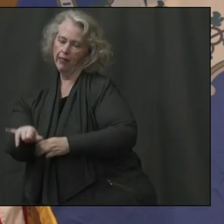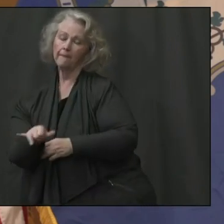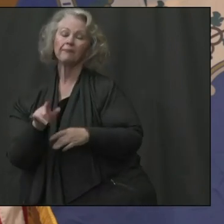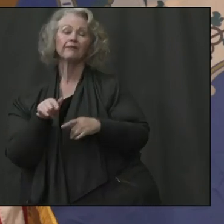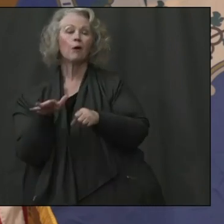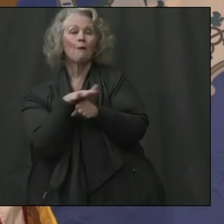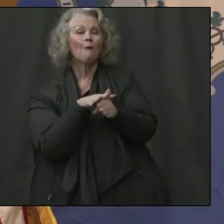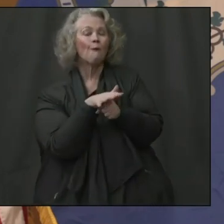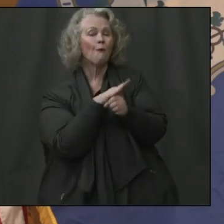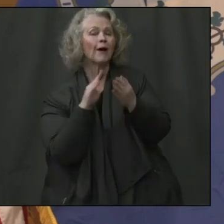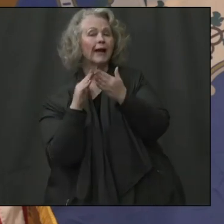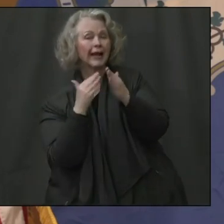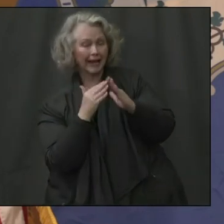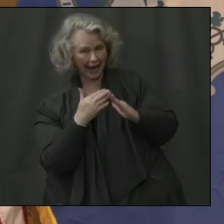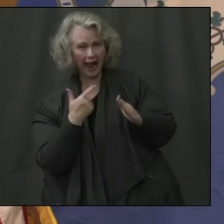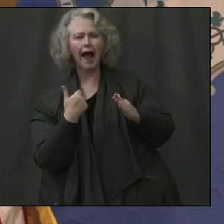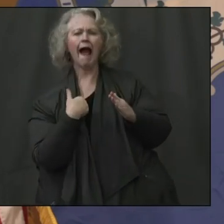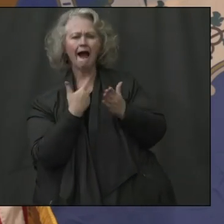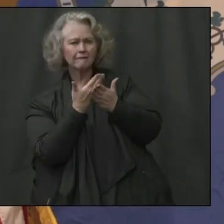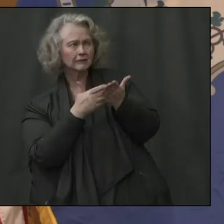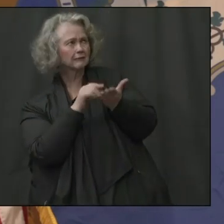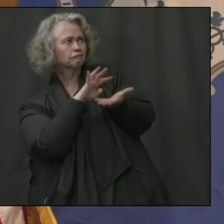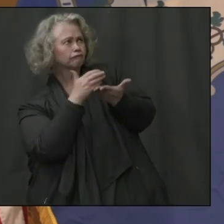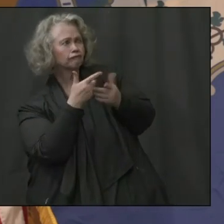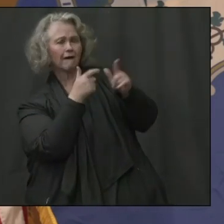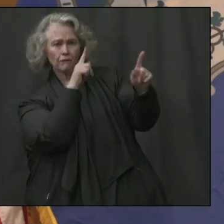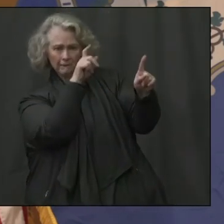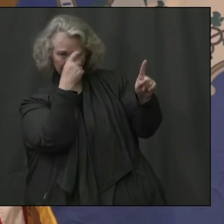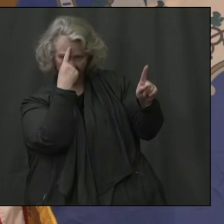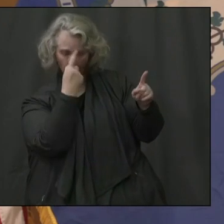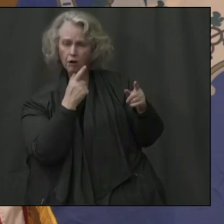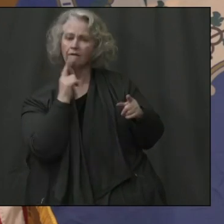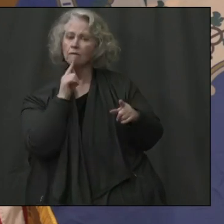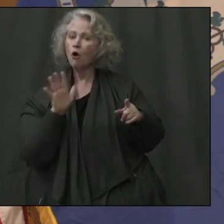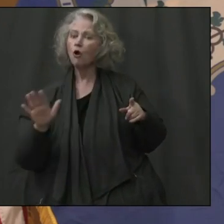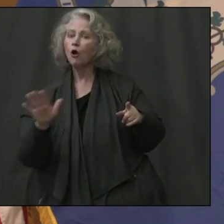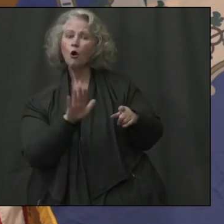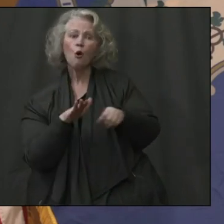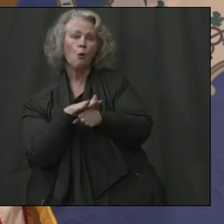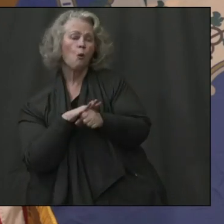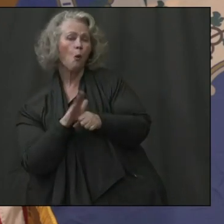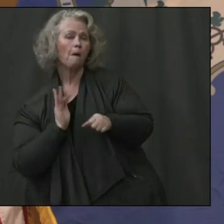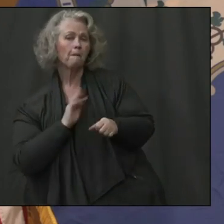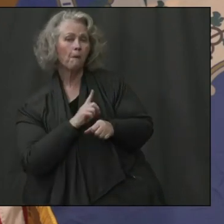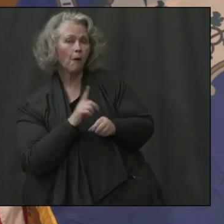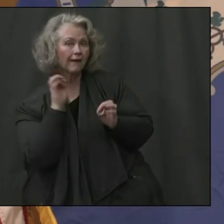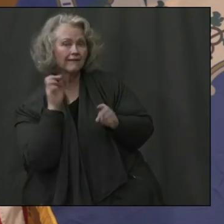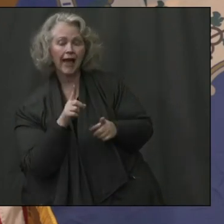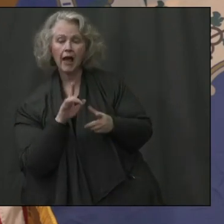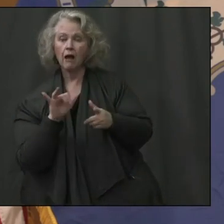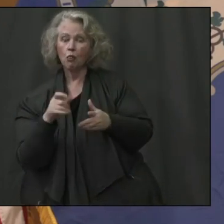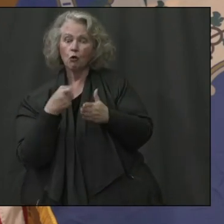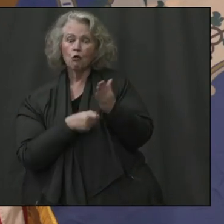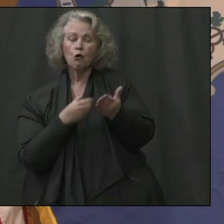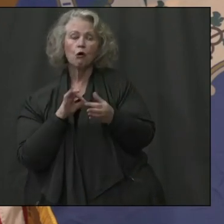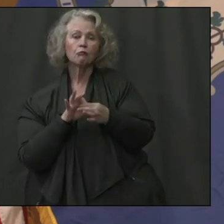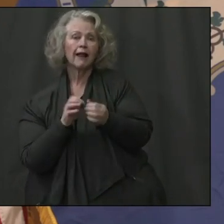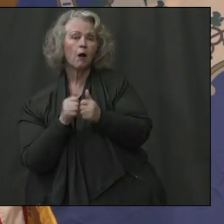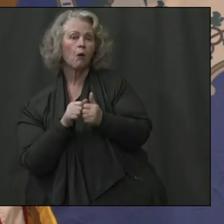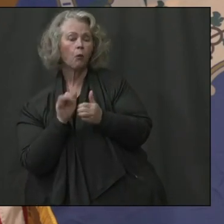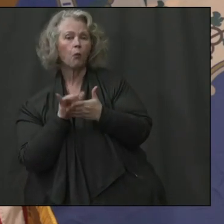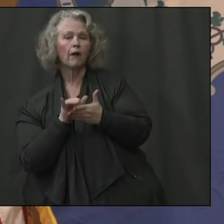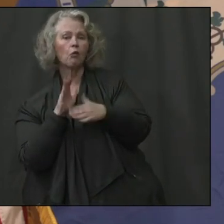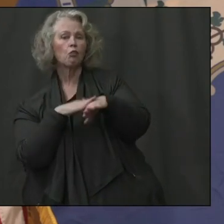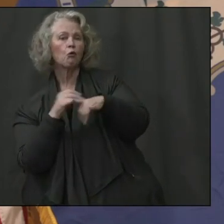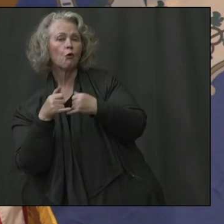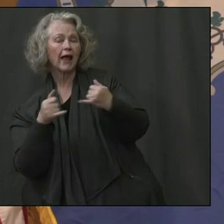resources in the federal stimulus bill. To our boards of education, your cost related to online learning or the event that you're going to need to have an uptick